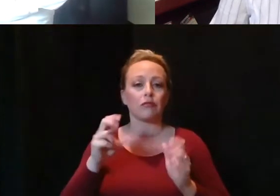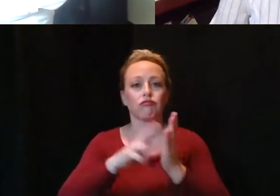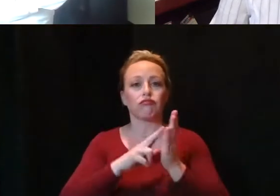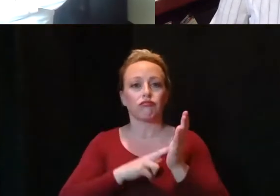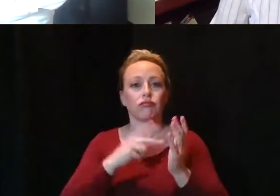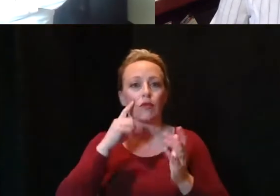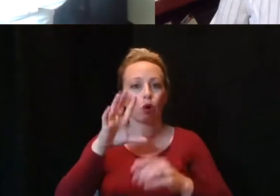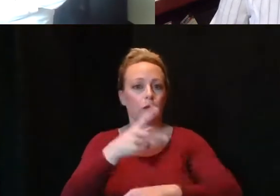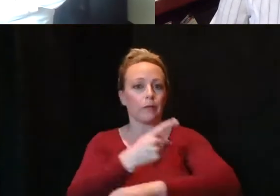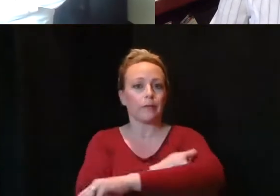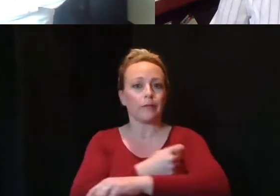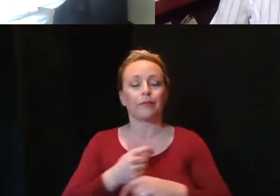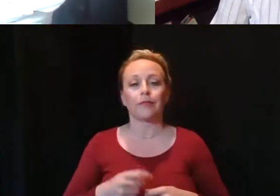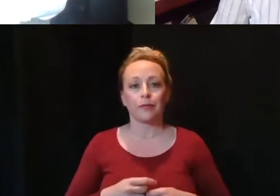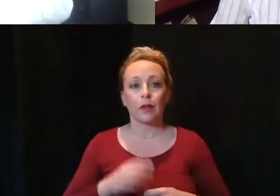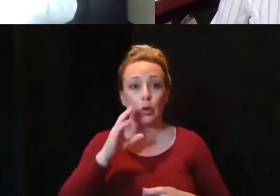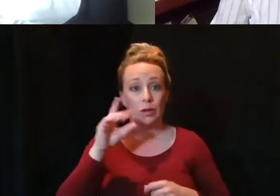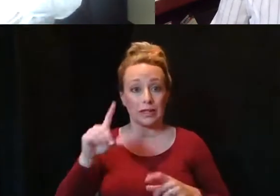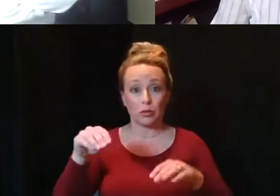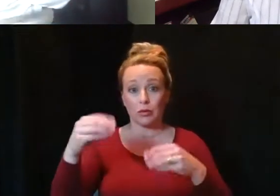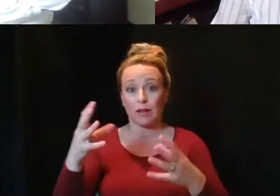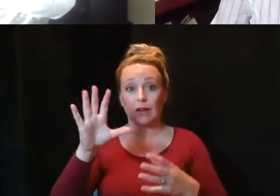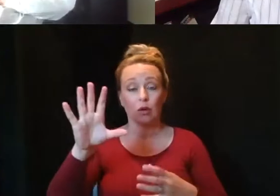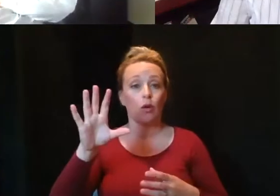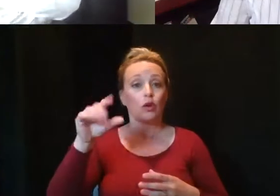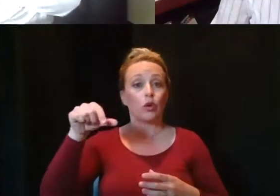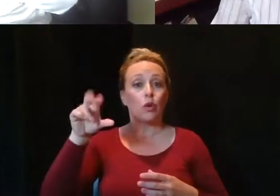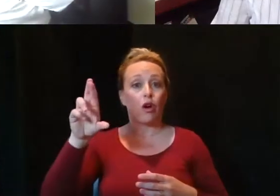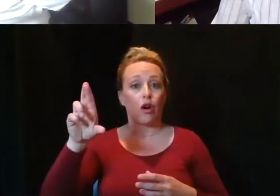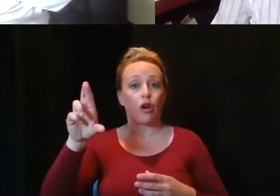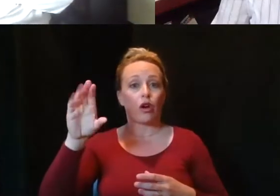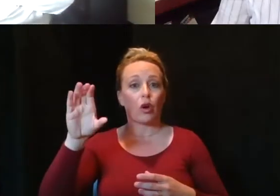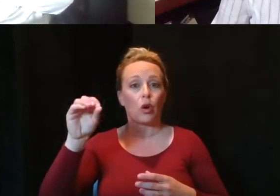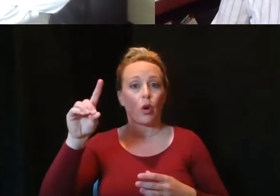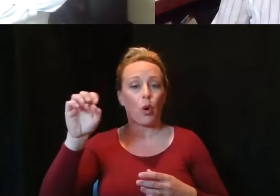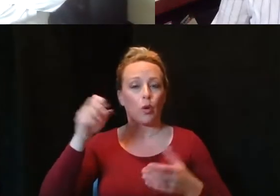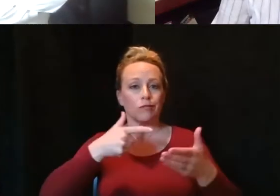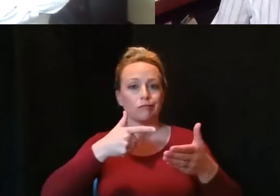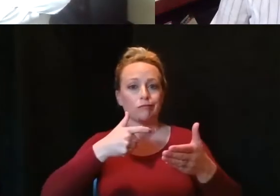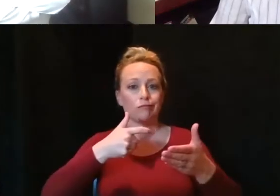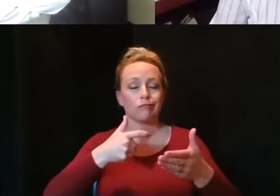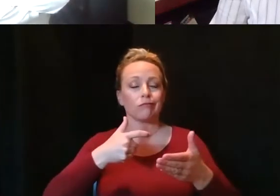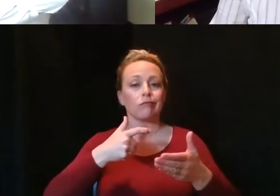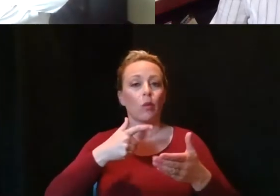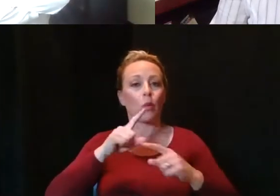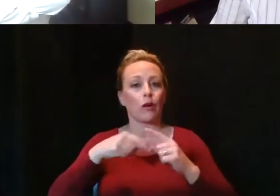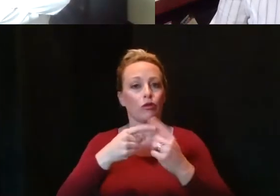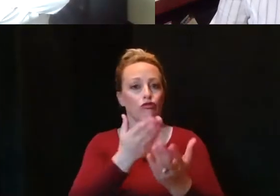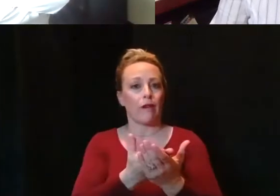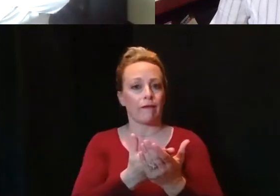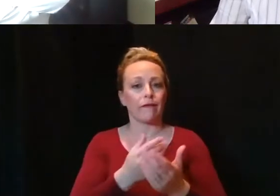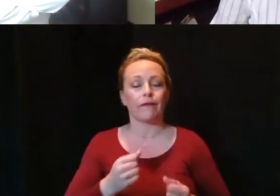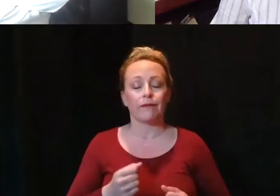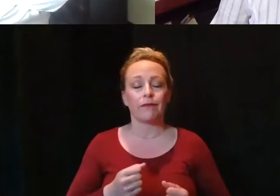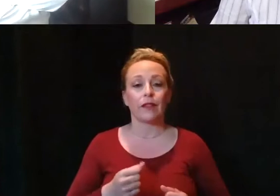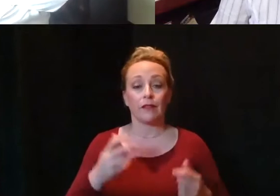You will need to present your QR code that you receive at the time you register to the clinic. Once you see an appointment